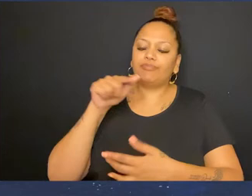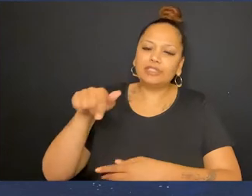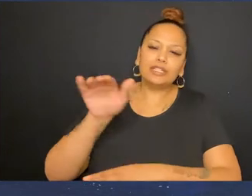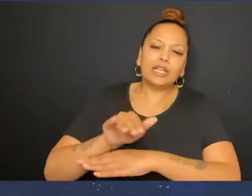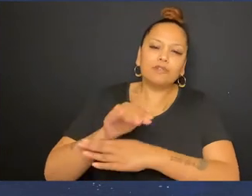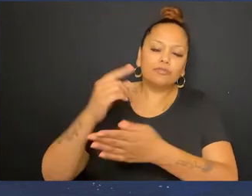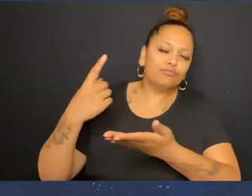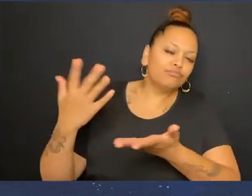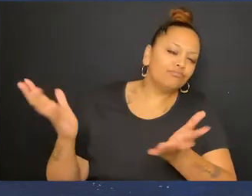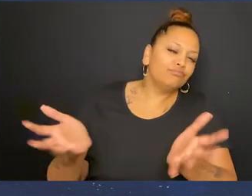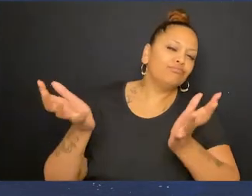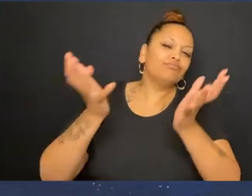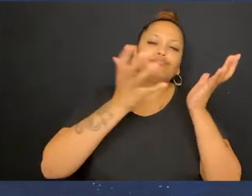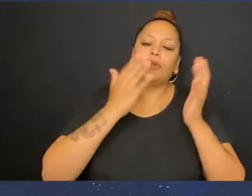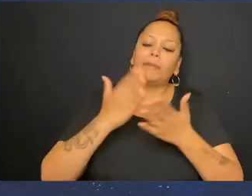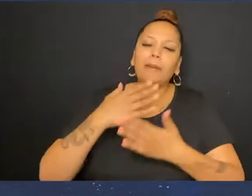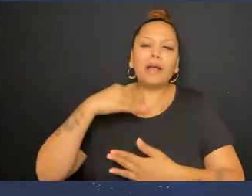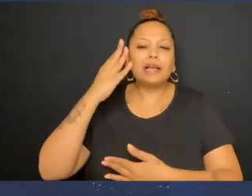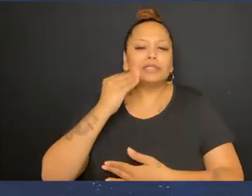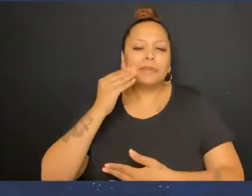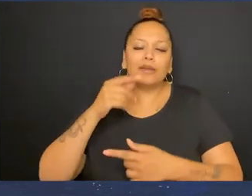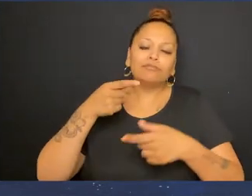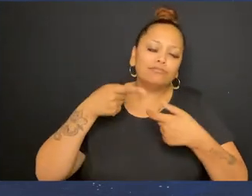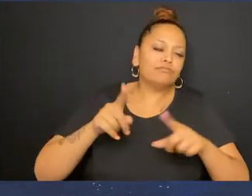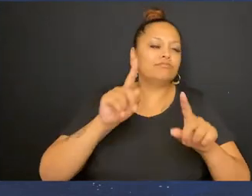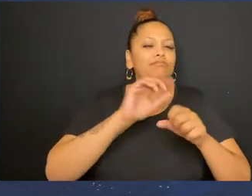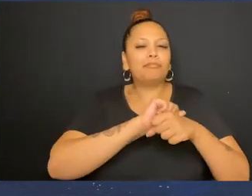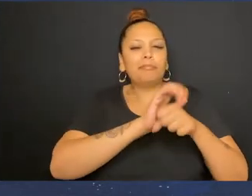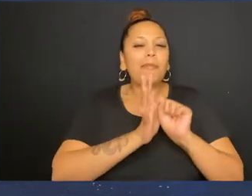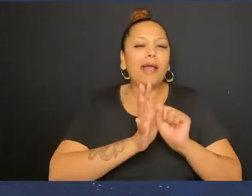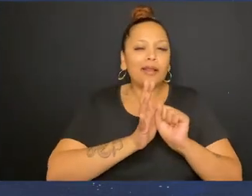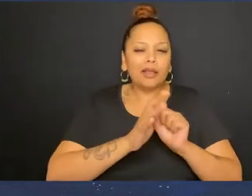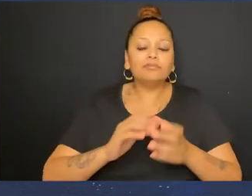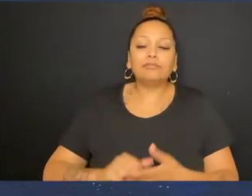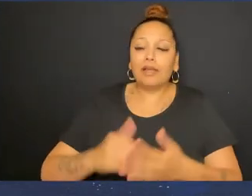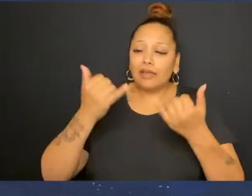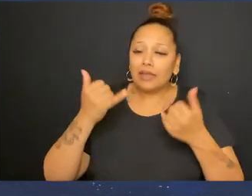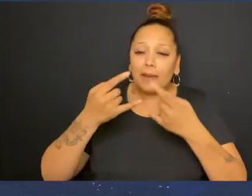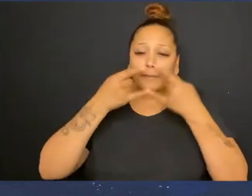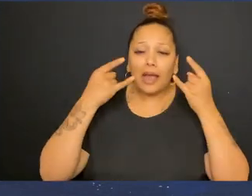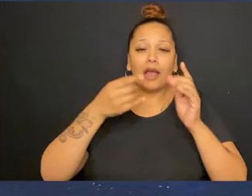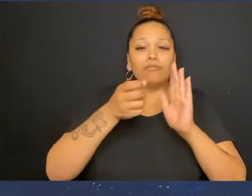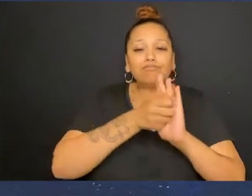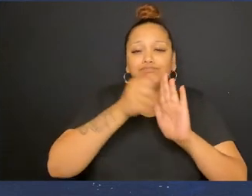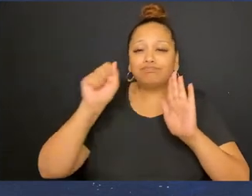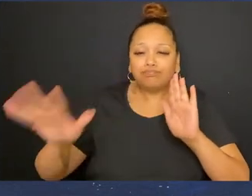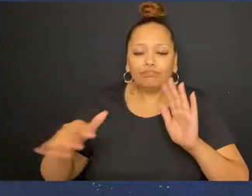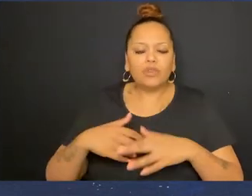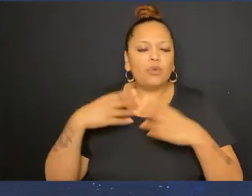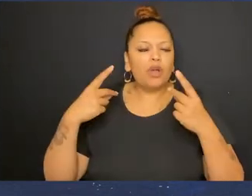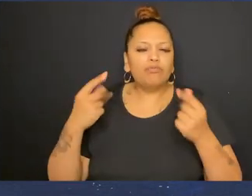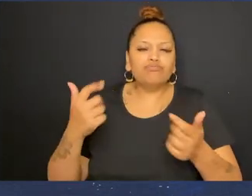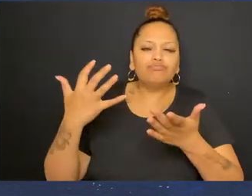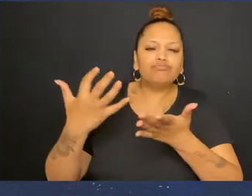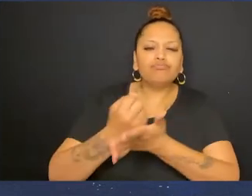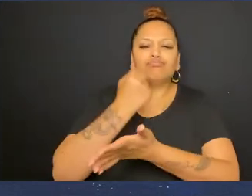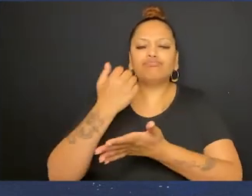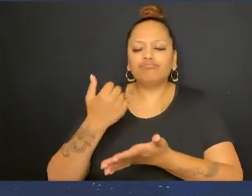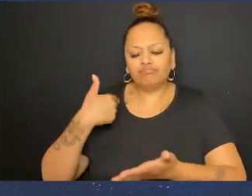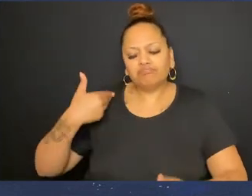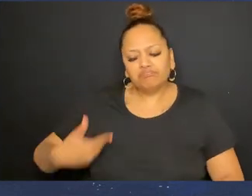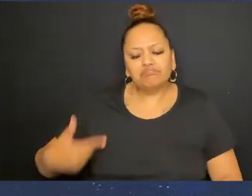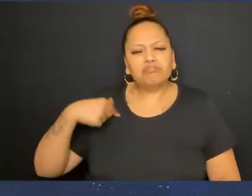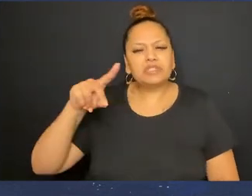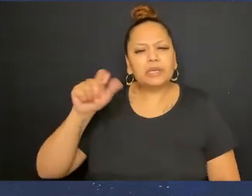this evening To chat about my experience With the pandemic And now with the lifting Of the mandates Now I want to quickly